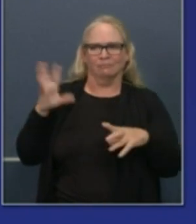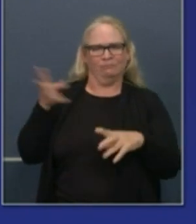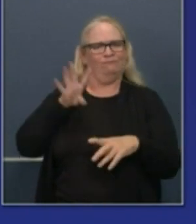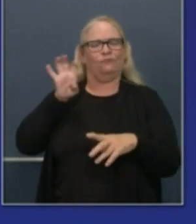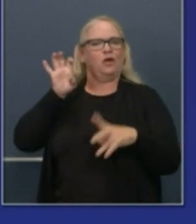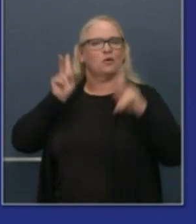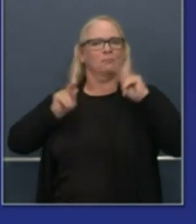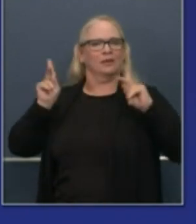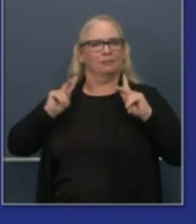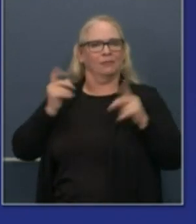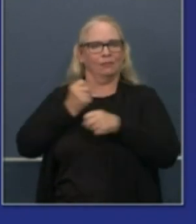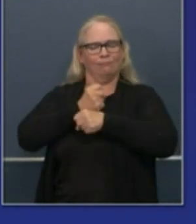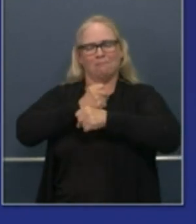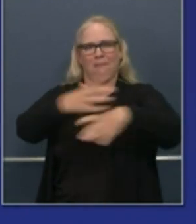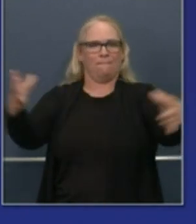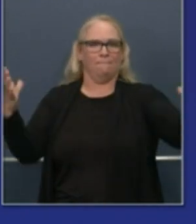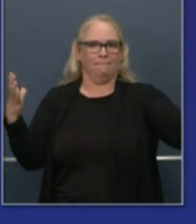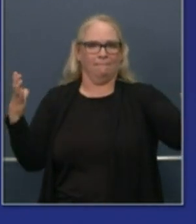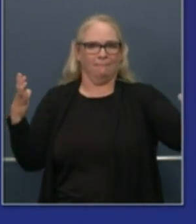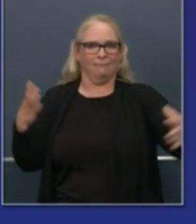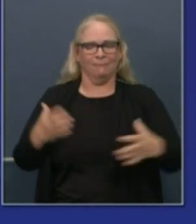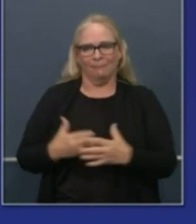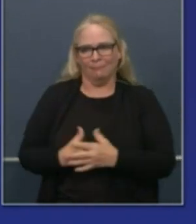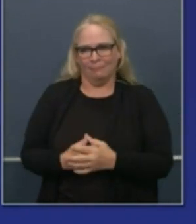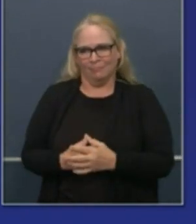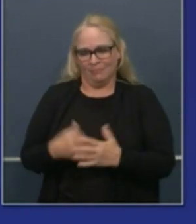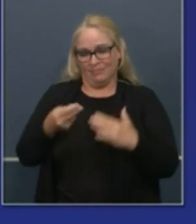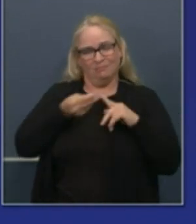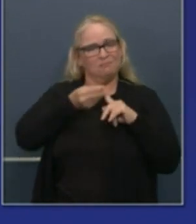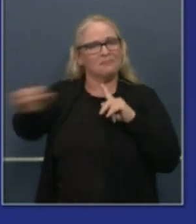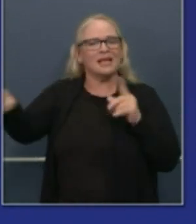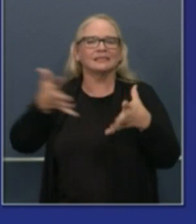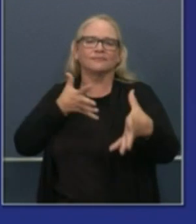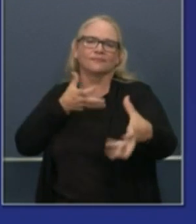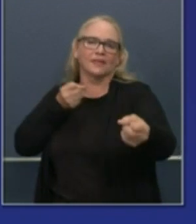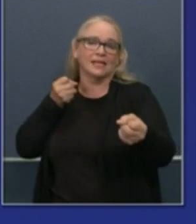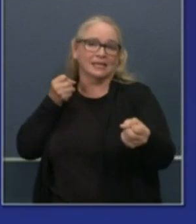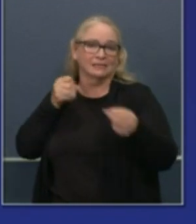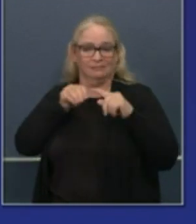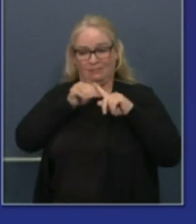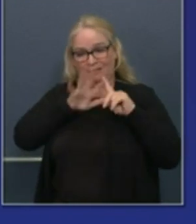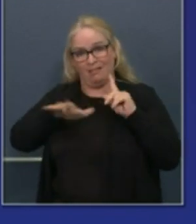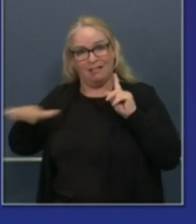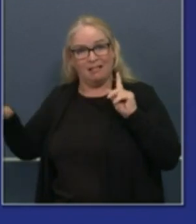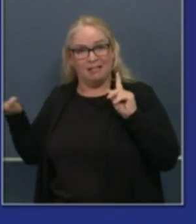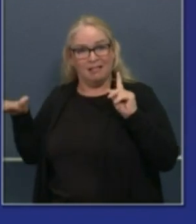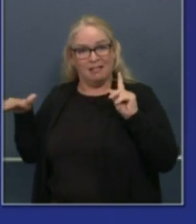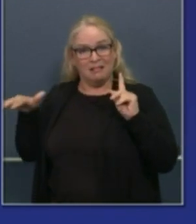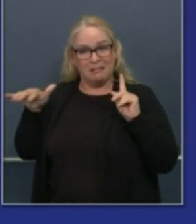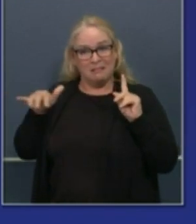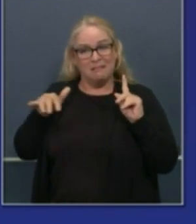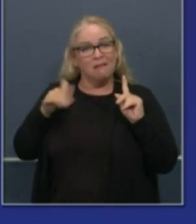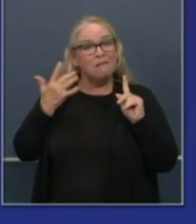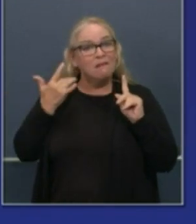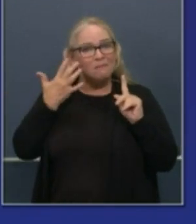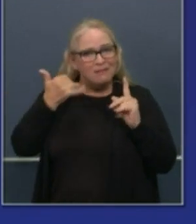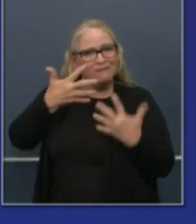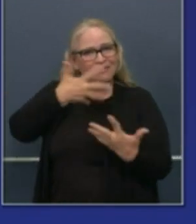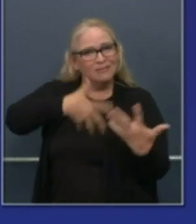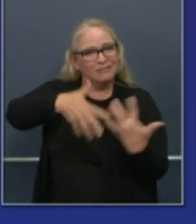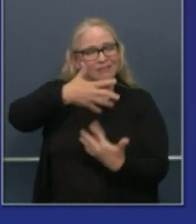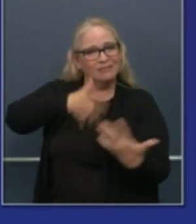come down positive with COVID-19. You see just a significant or rather